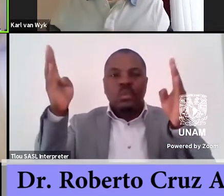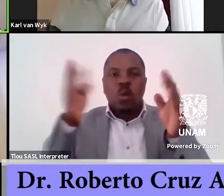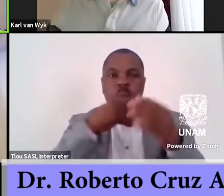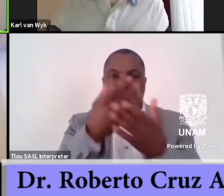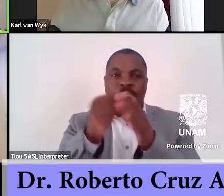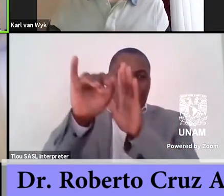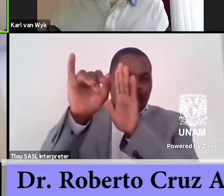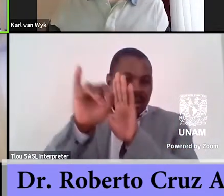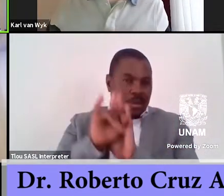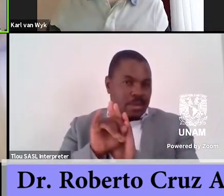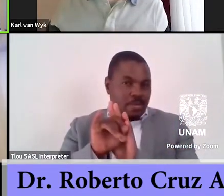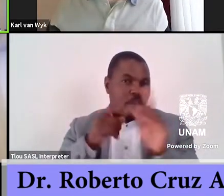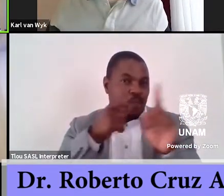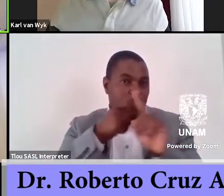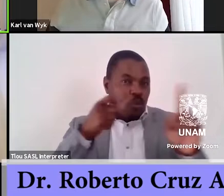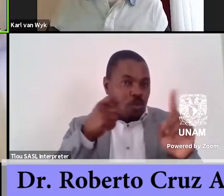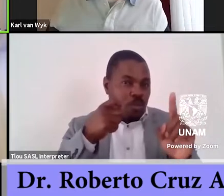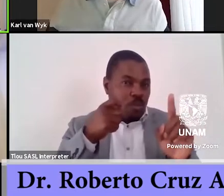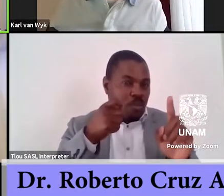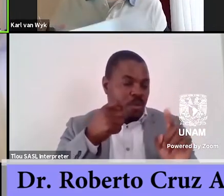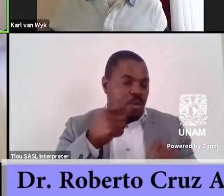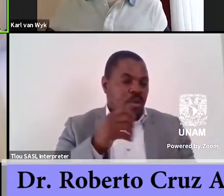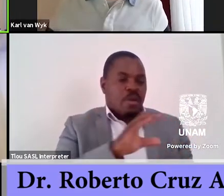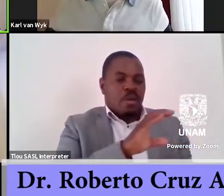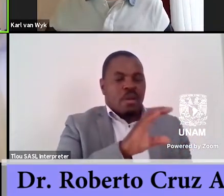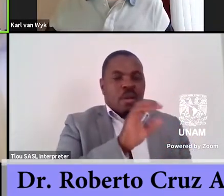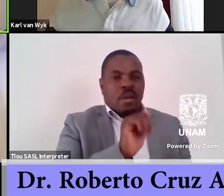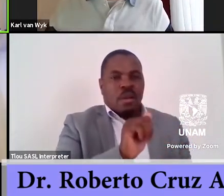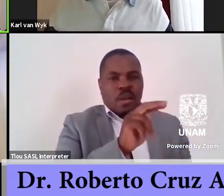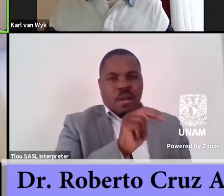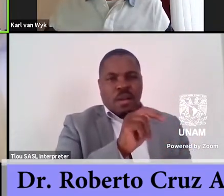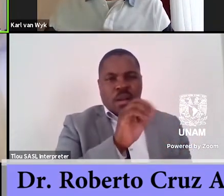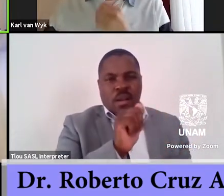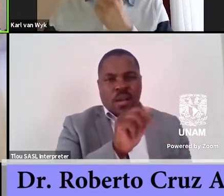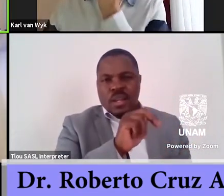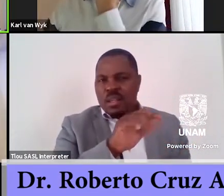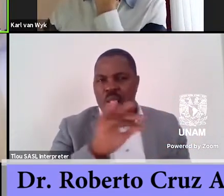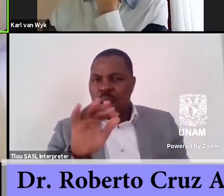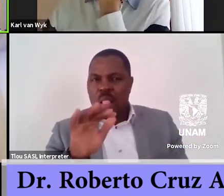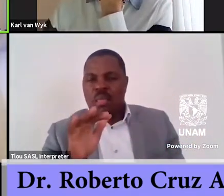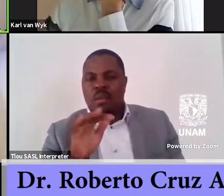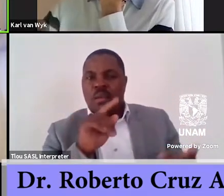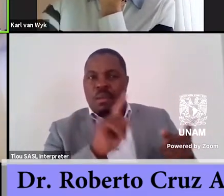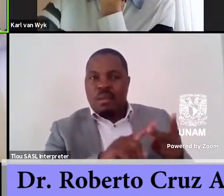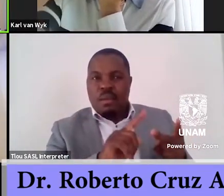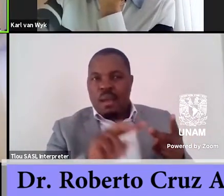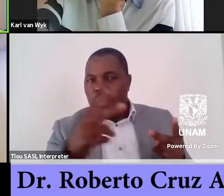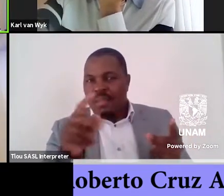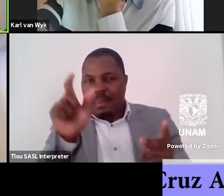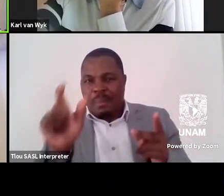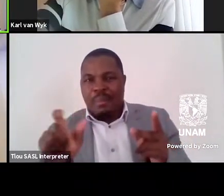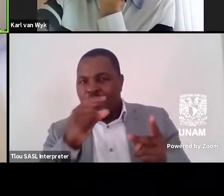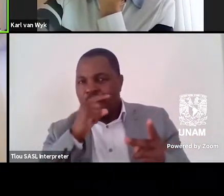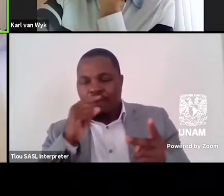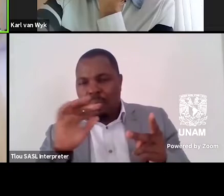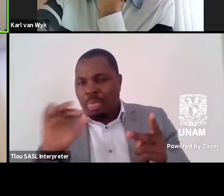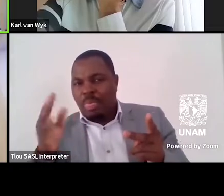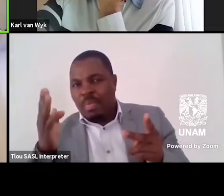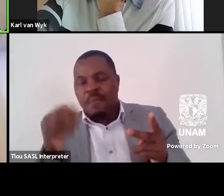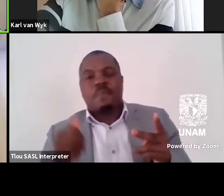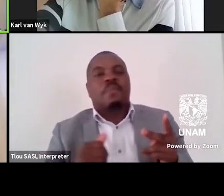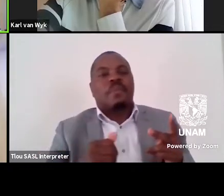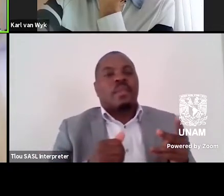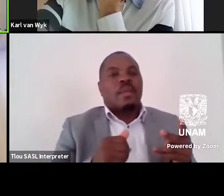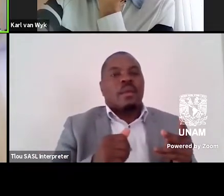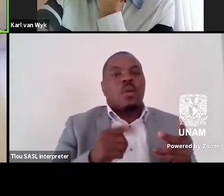in other works of canonical authors such as Juan Rulfo, Juan José Arreola and Elena Garro. Due to the use